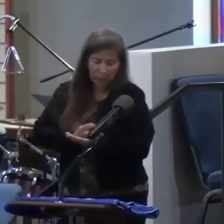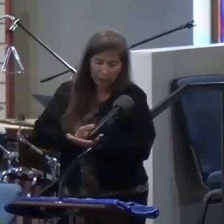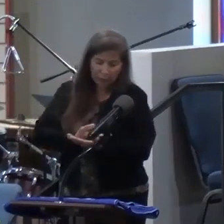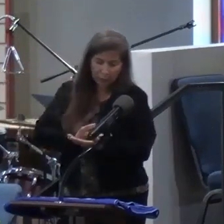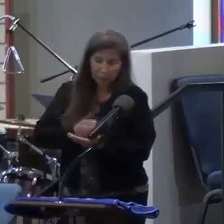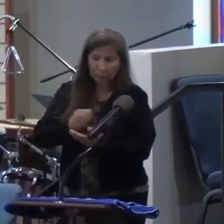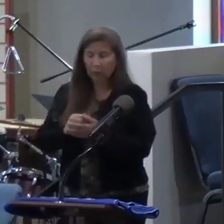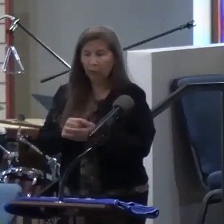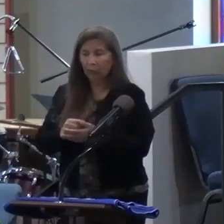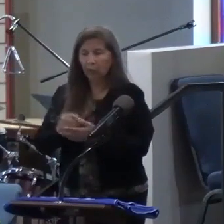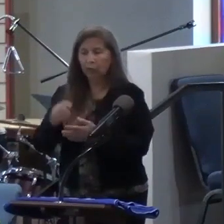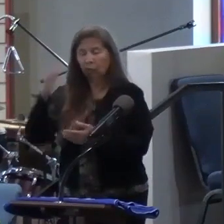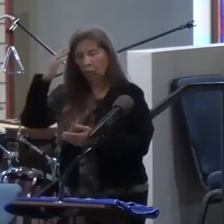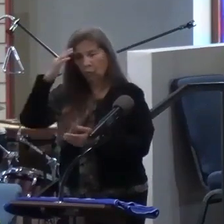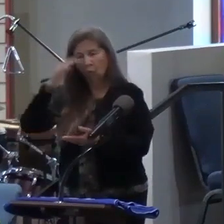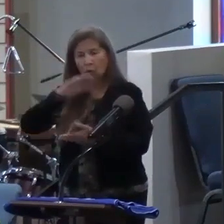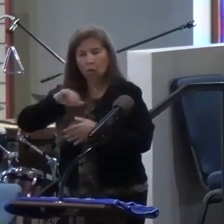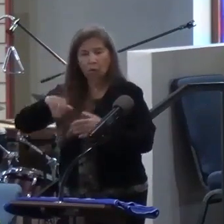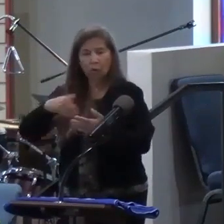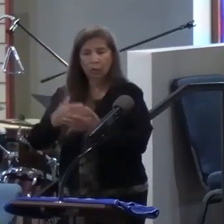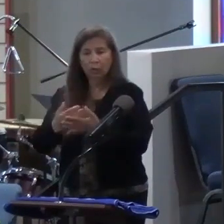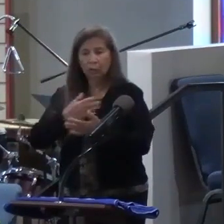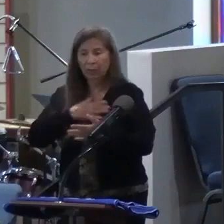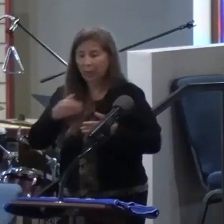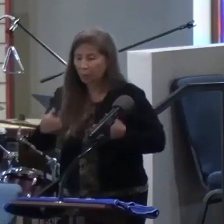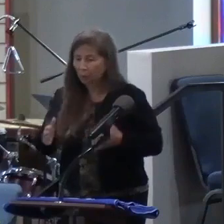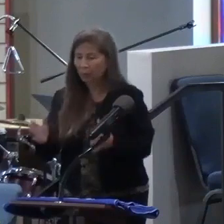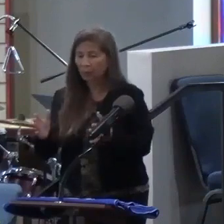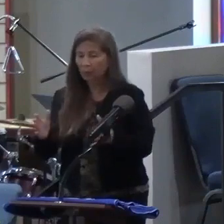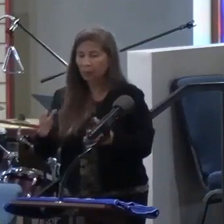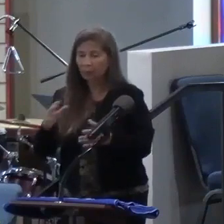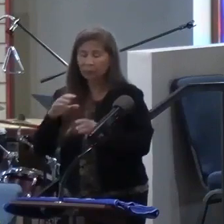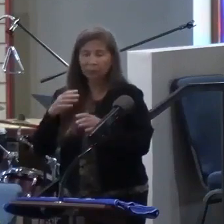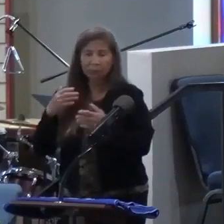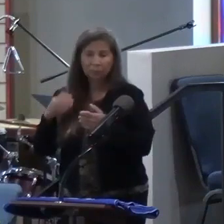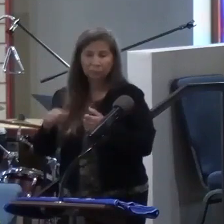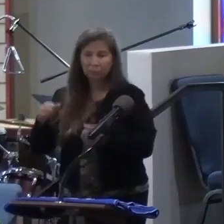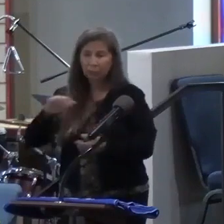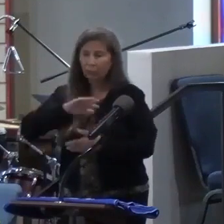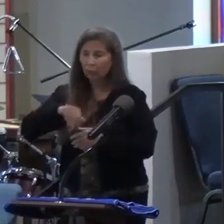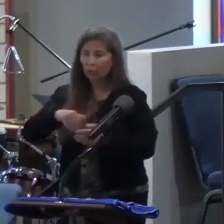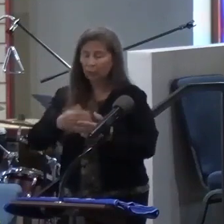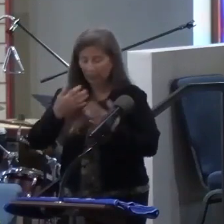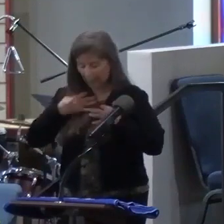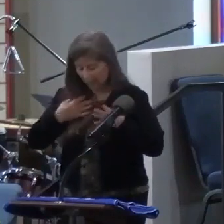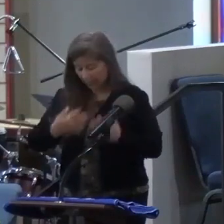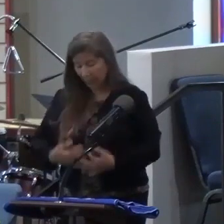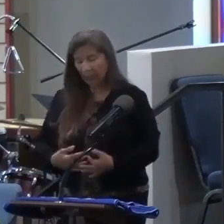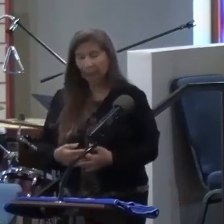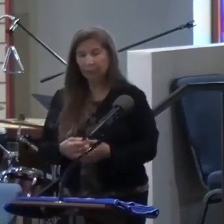You're familiar, Lord, with all of my ways, my activities. You're familiar with who I am.